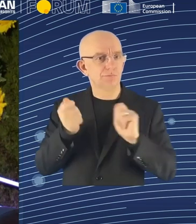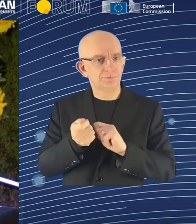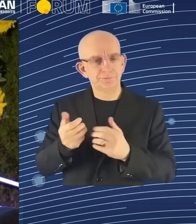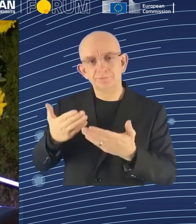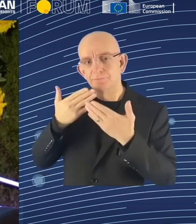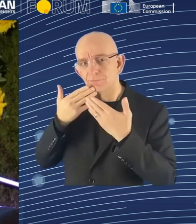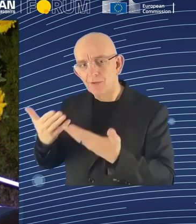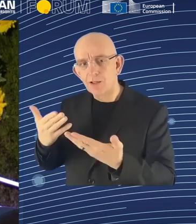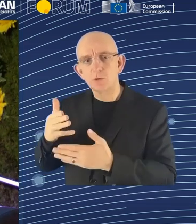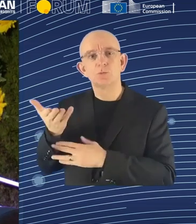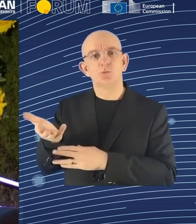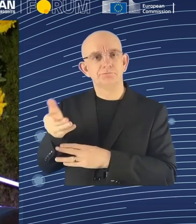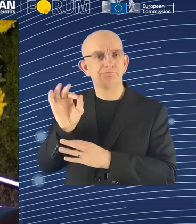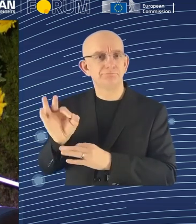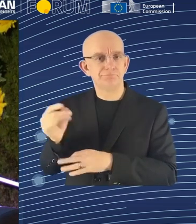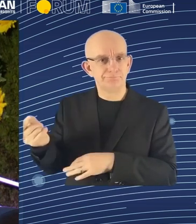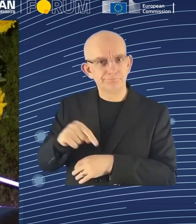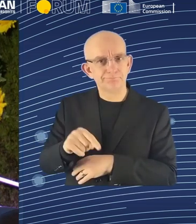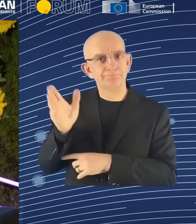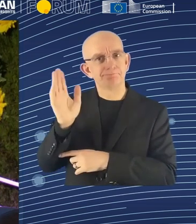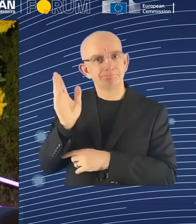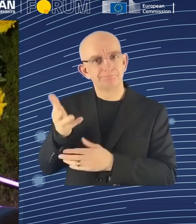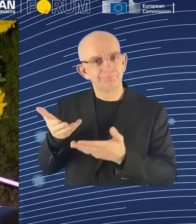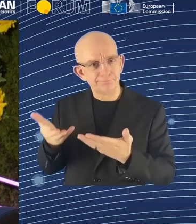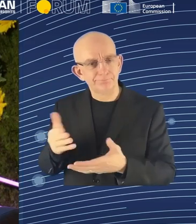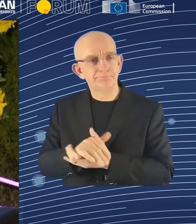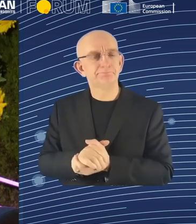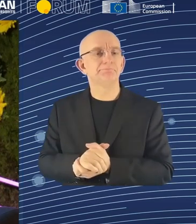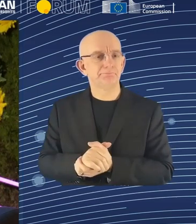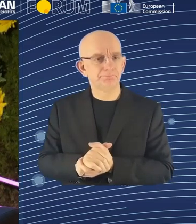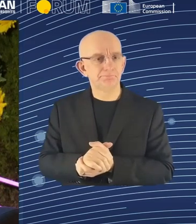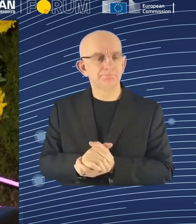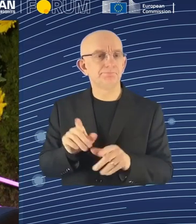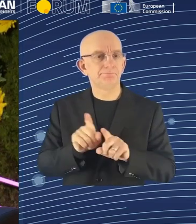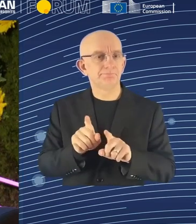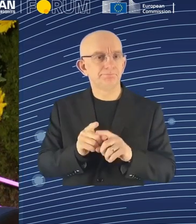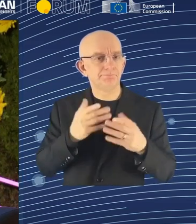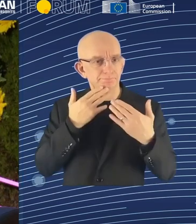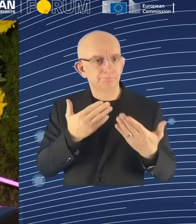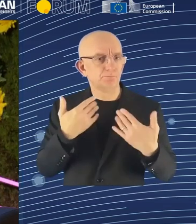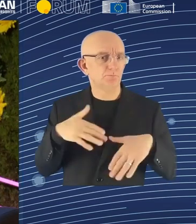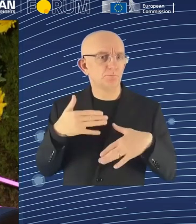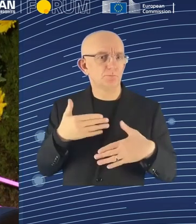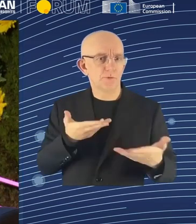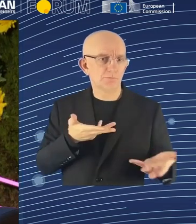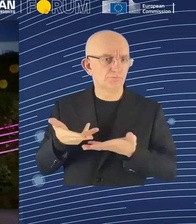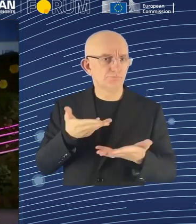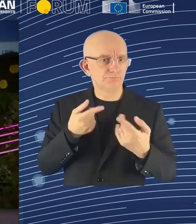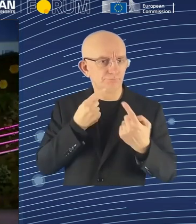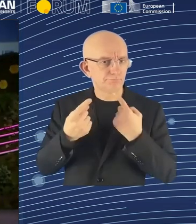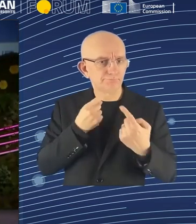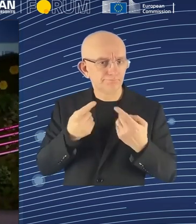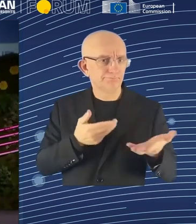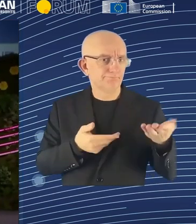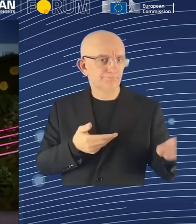and the conversational domain globally. Excuse me. And Ben Bata, CEO of Eurochambers. Thank you very much. And thanks a